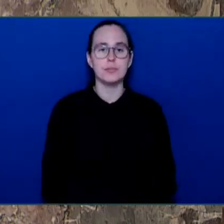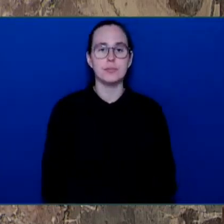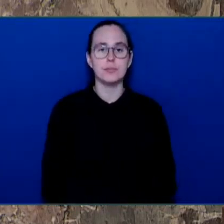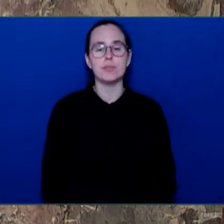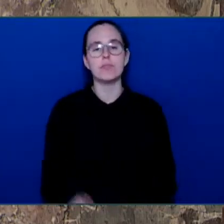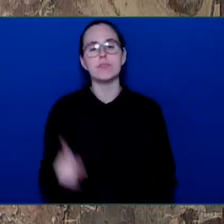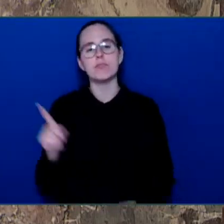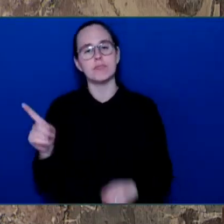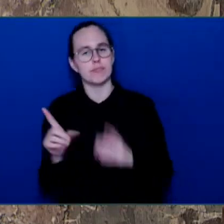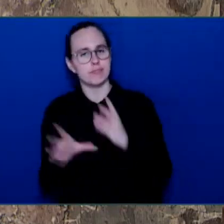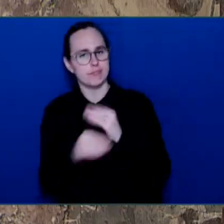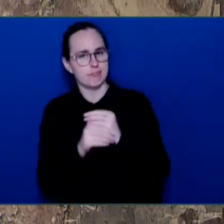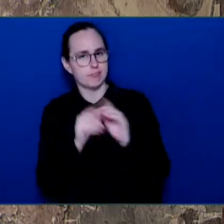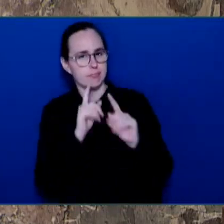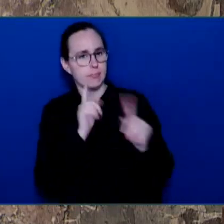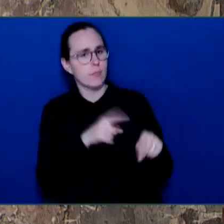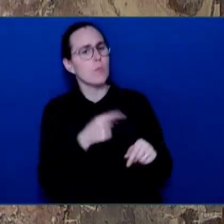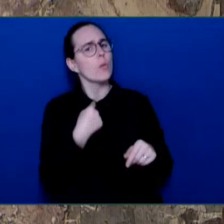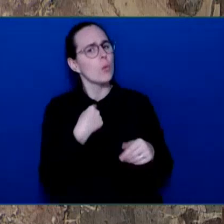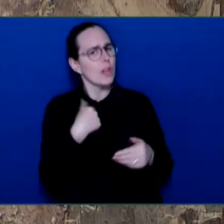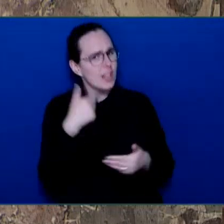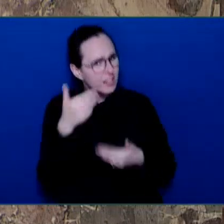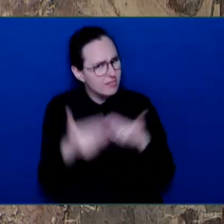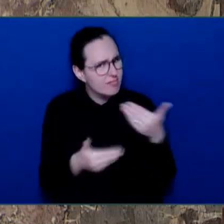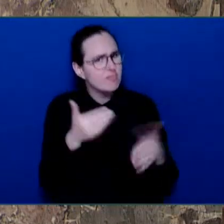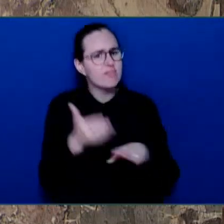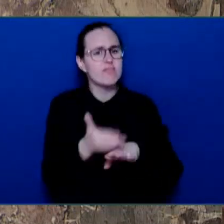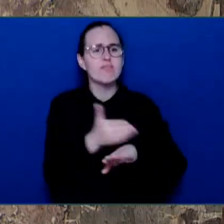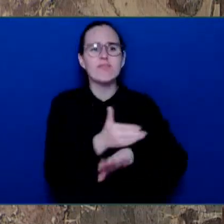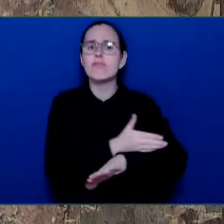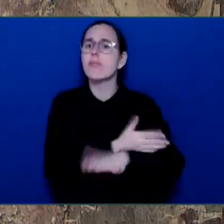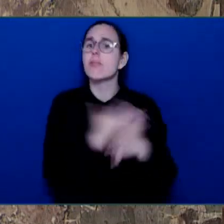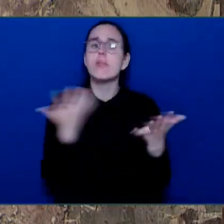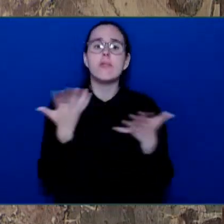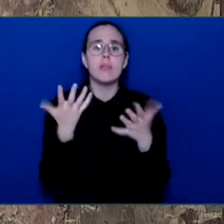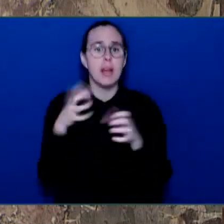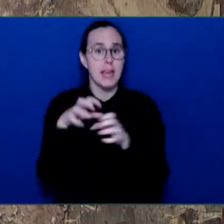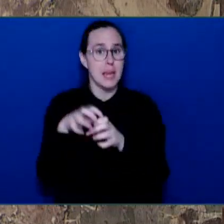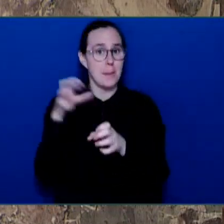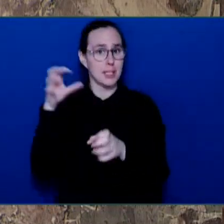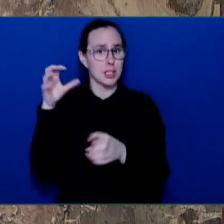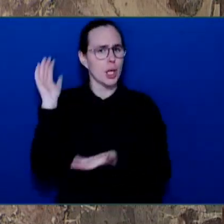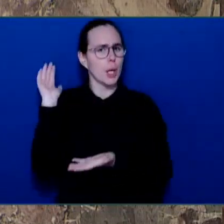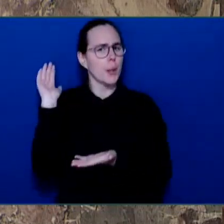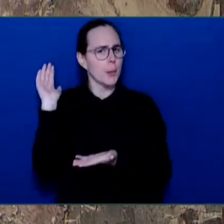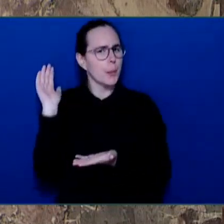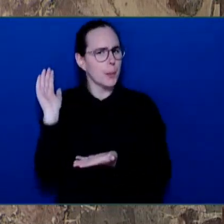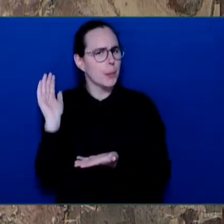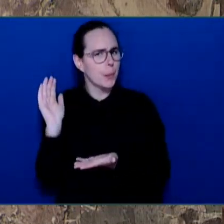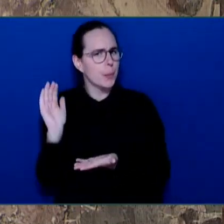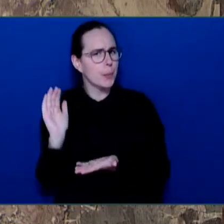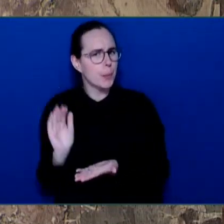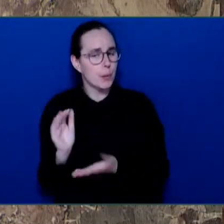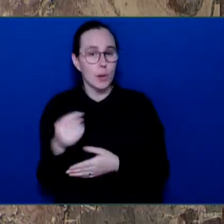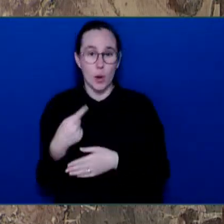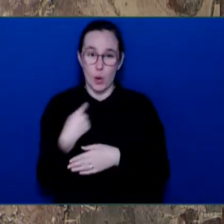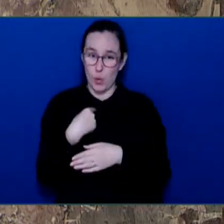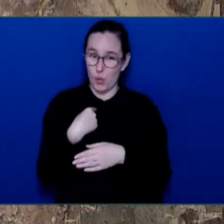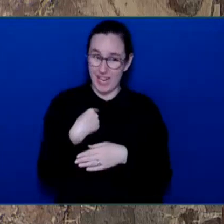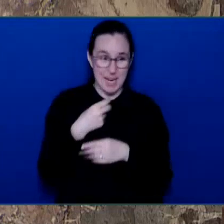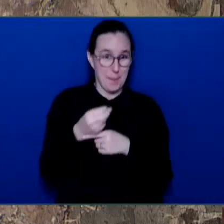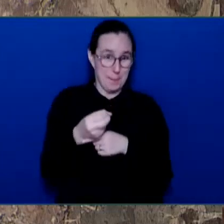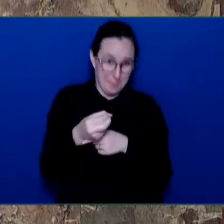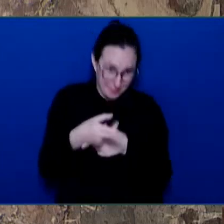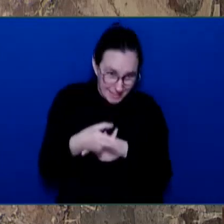in British Columbia. We exceeded our target for the take-up of light-duty zero-emission